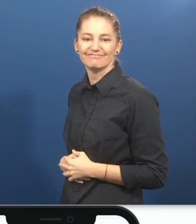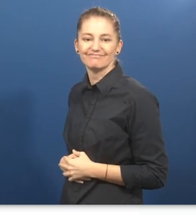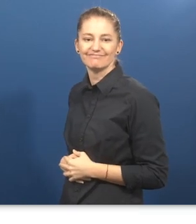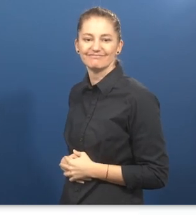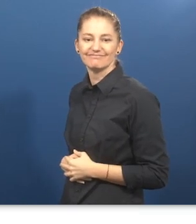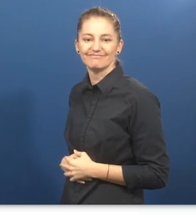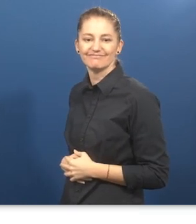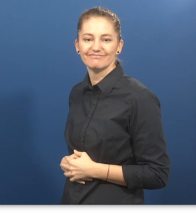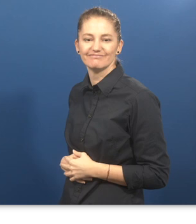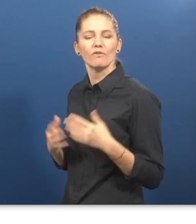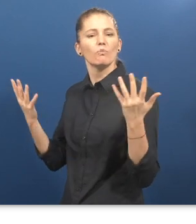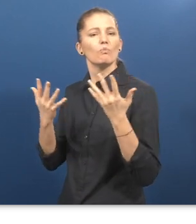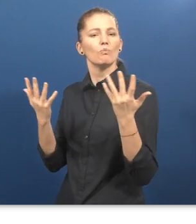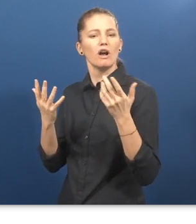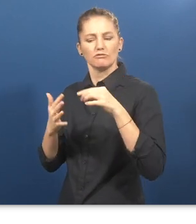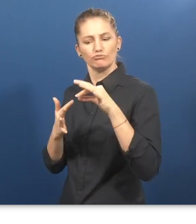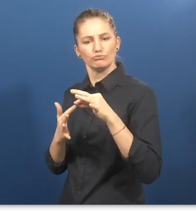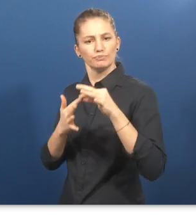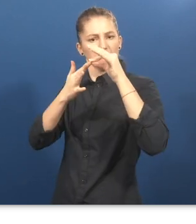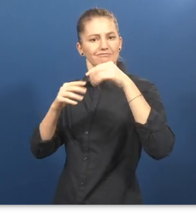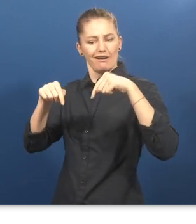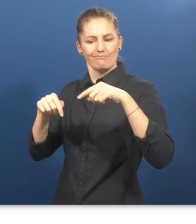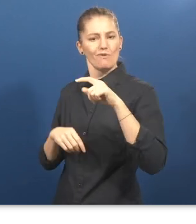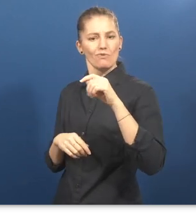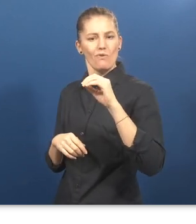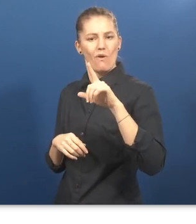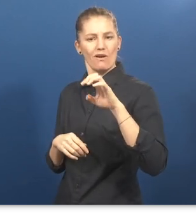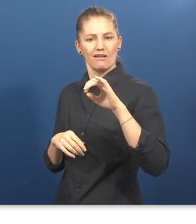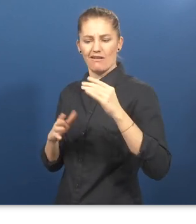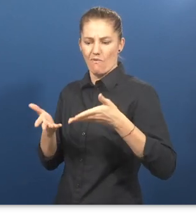What is unique and innovative about Toleo?